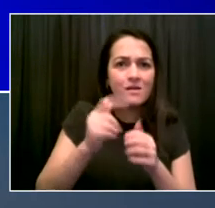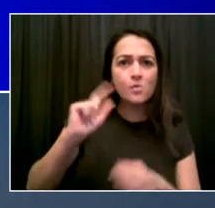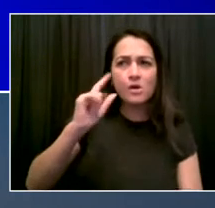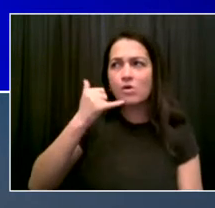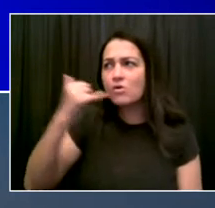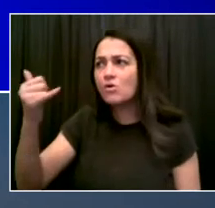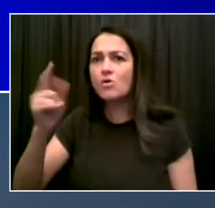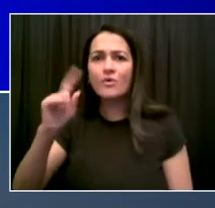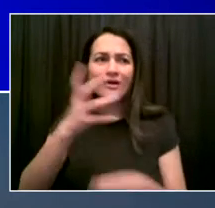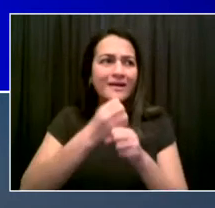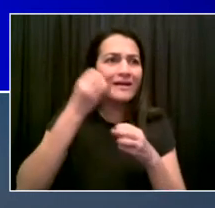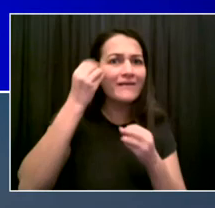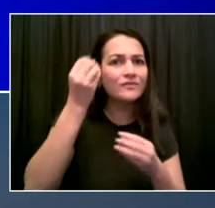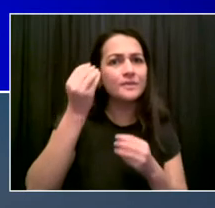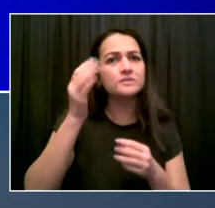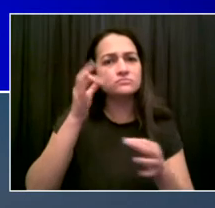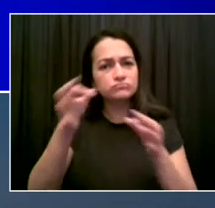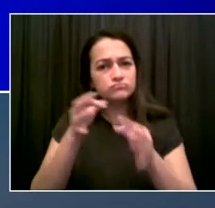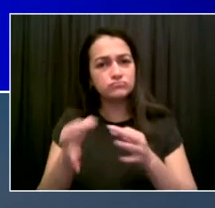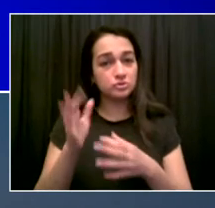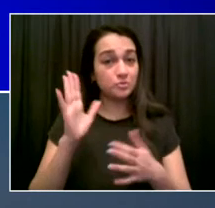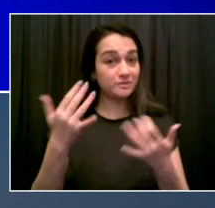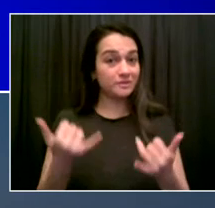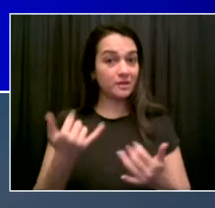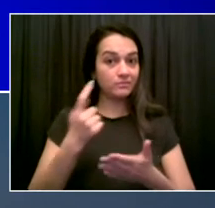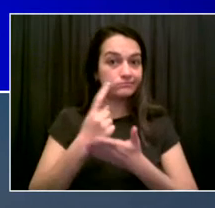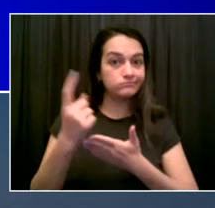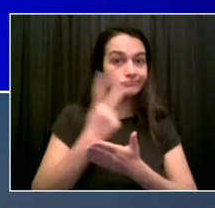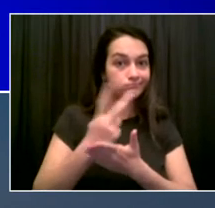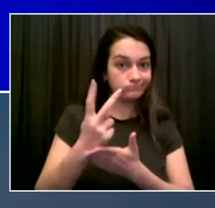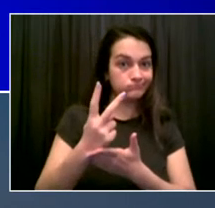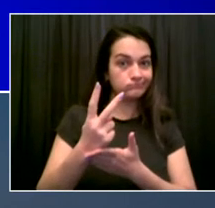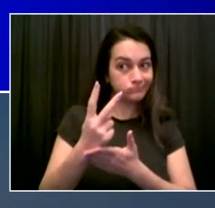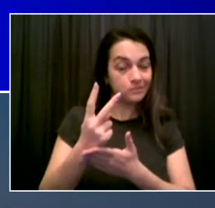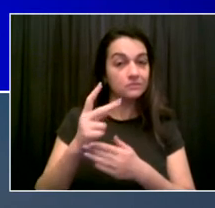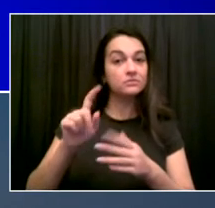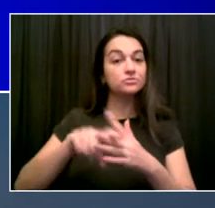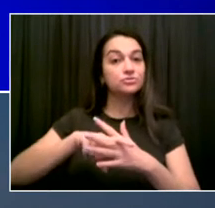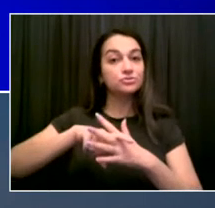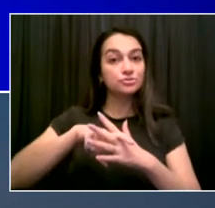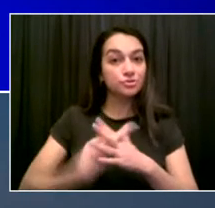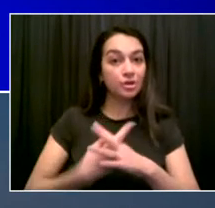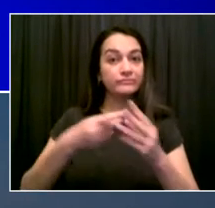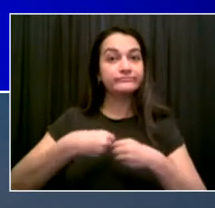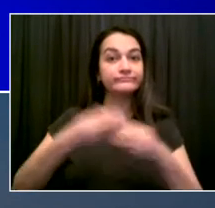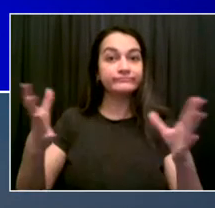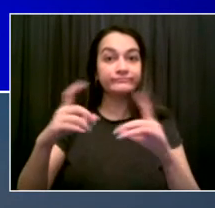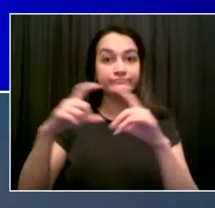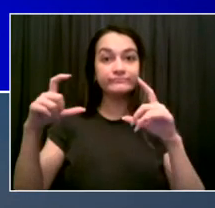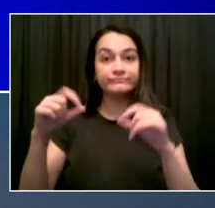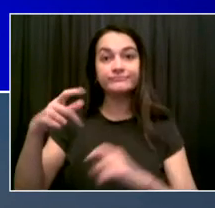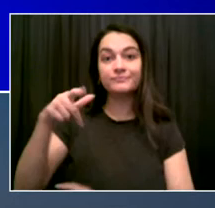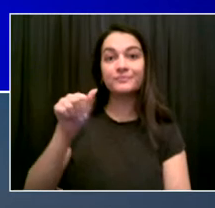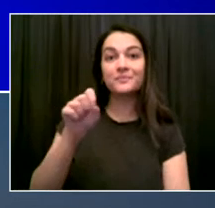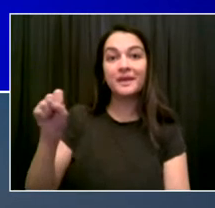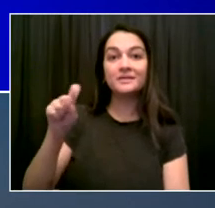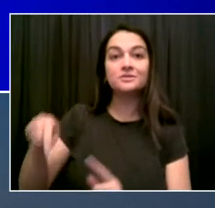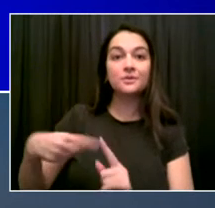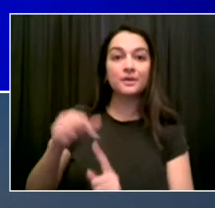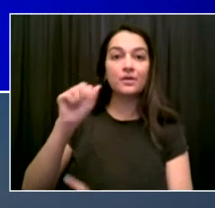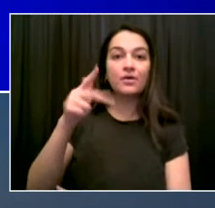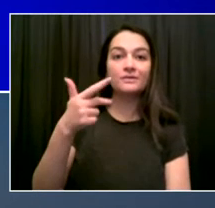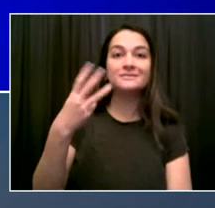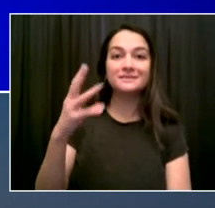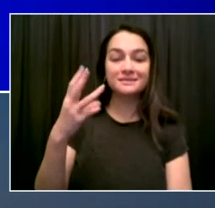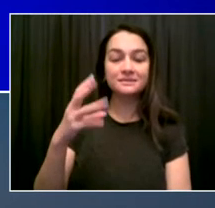begin inspections and enforcement. So we want to give businesses, big and small, a chance to get acclimated. We